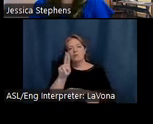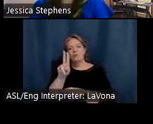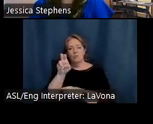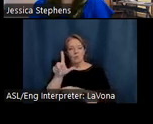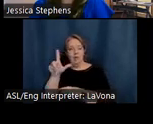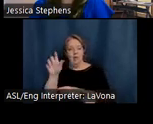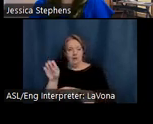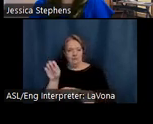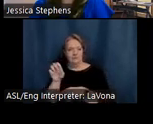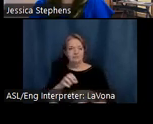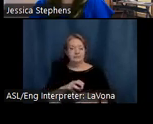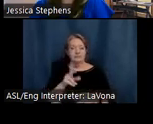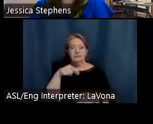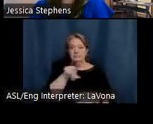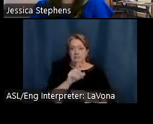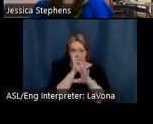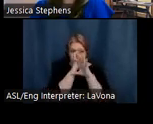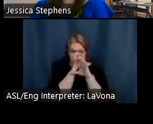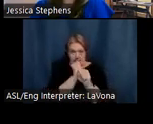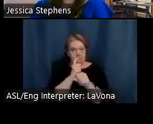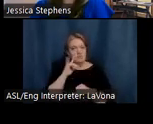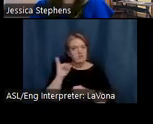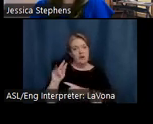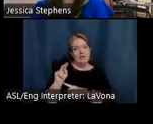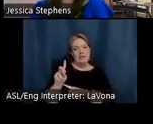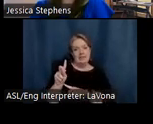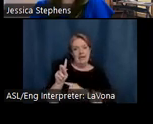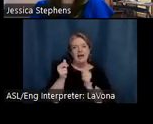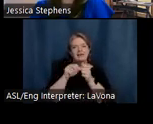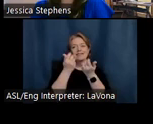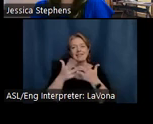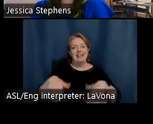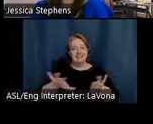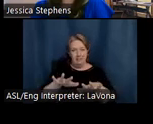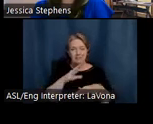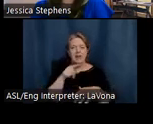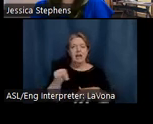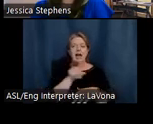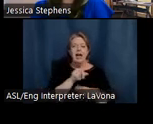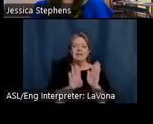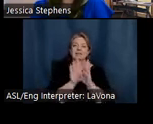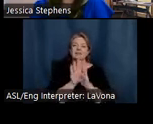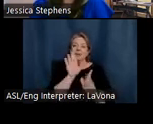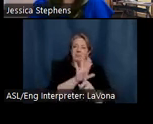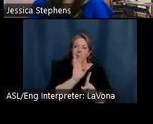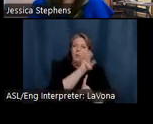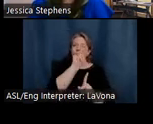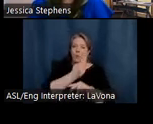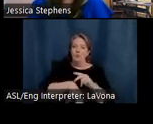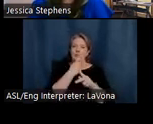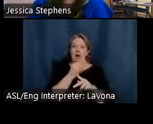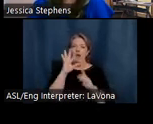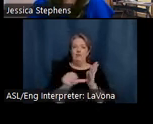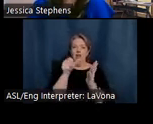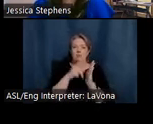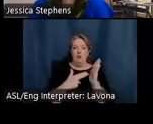for the Indiana landscape, and together they developed their own variant of Impressionism. I strongly